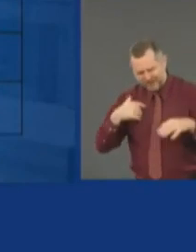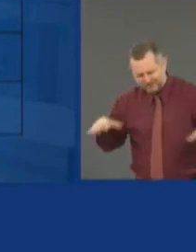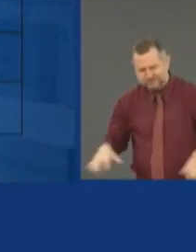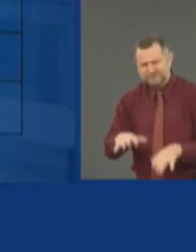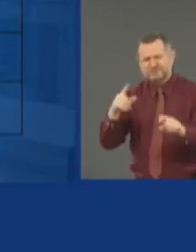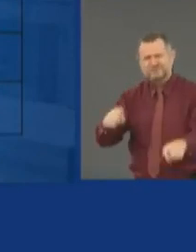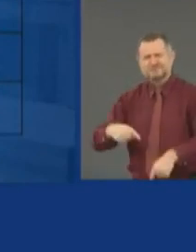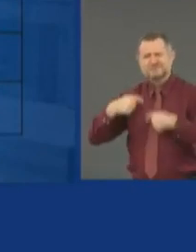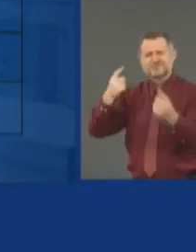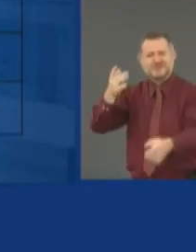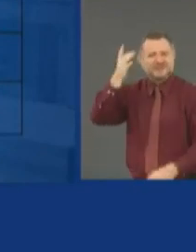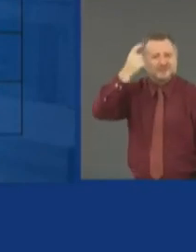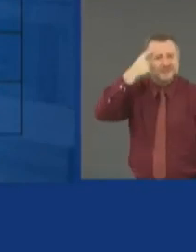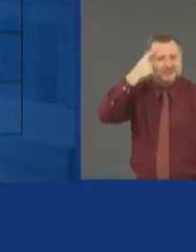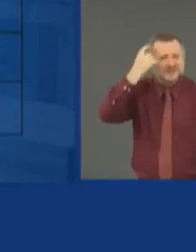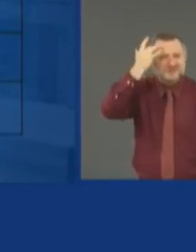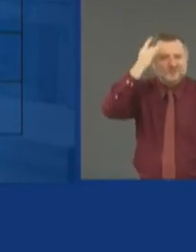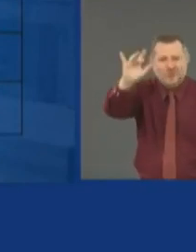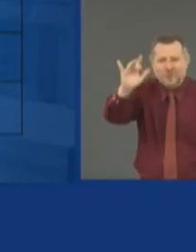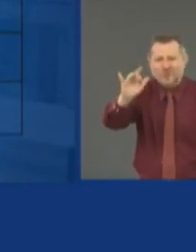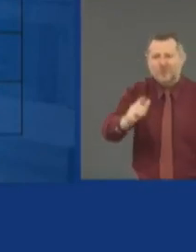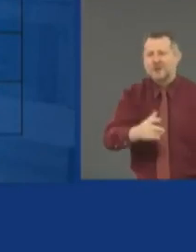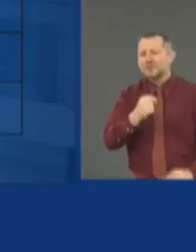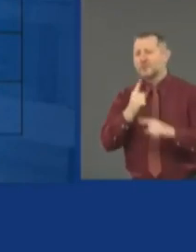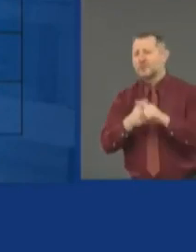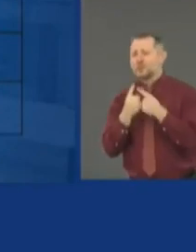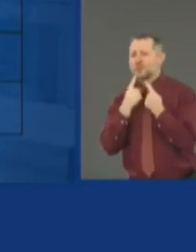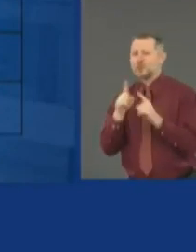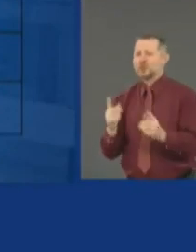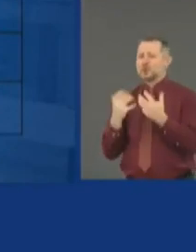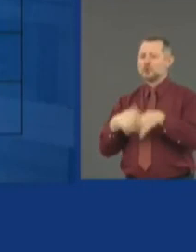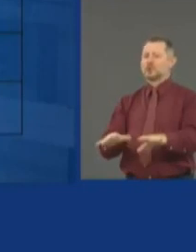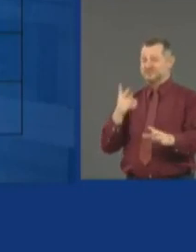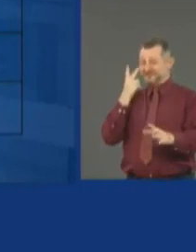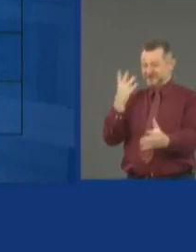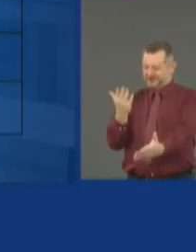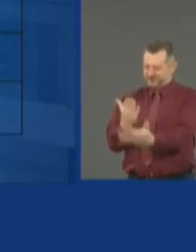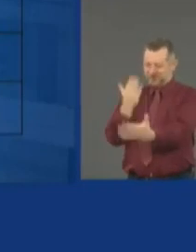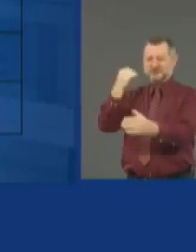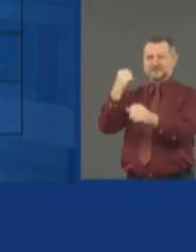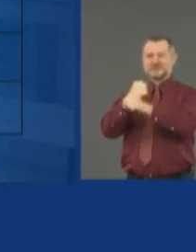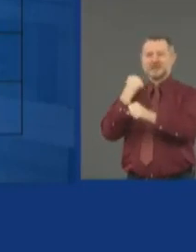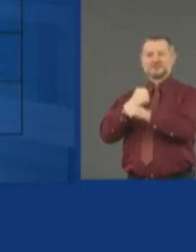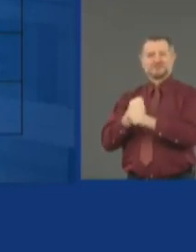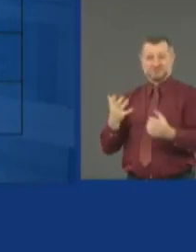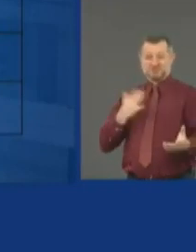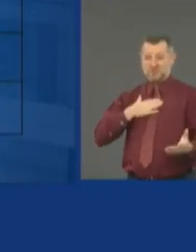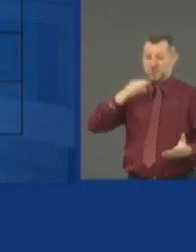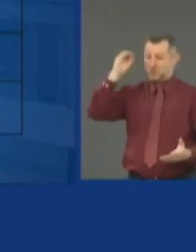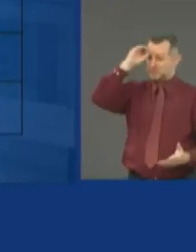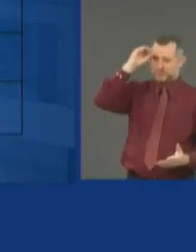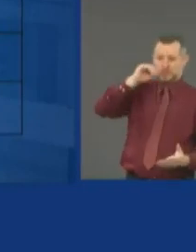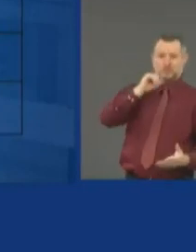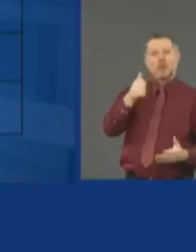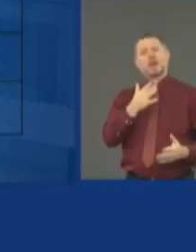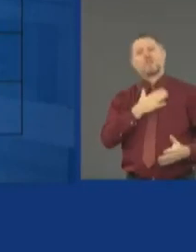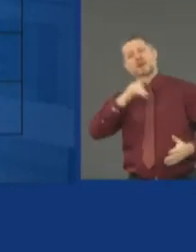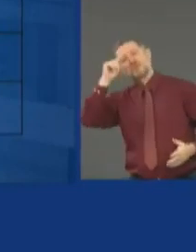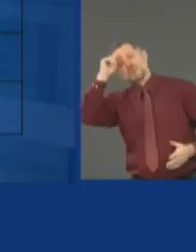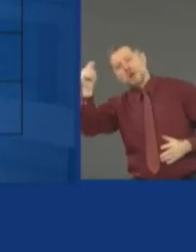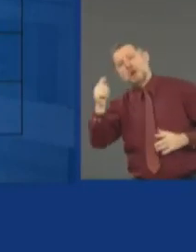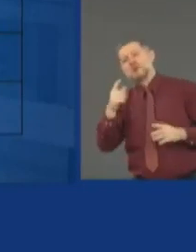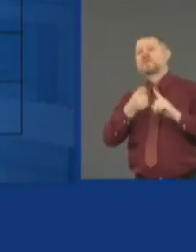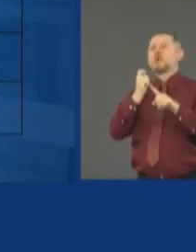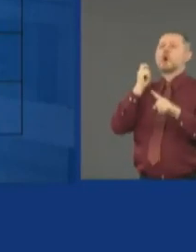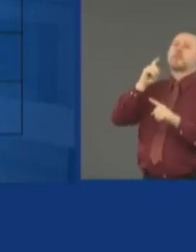And it's in the numbers. It's not my opinion. It's not my theory. It's not because I'm from New York. It's not because